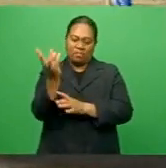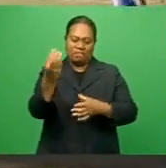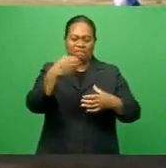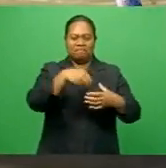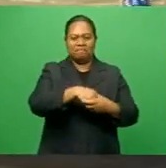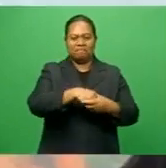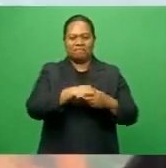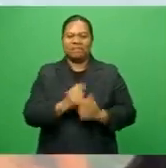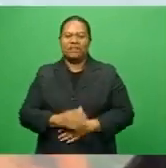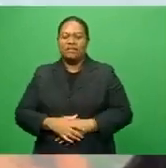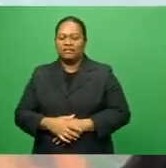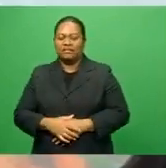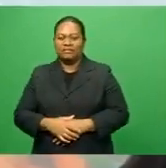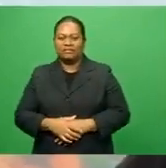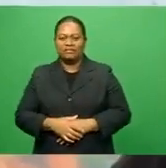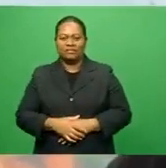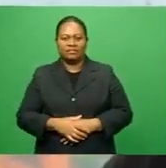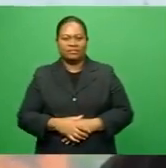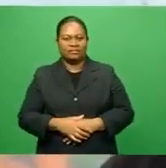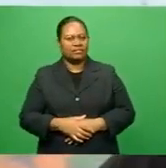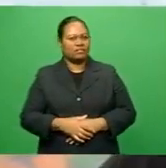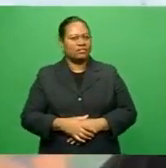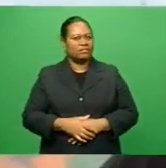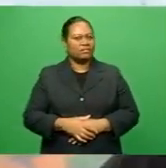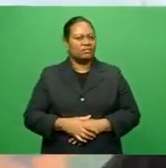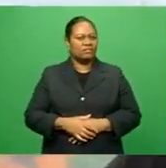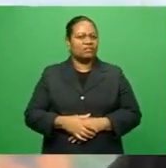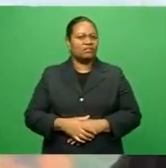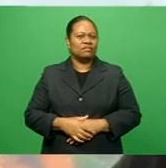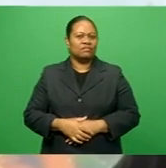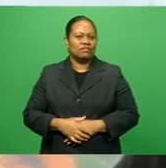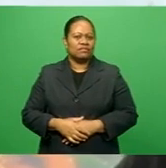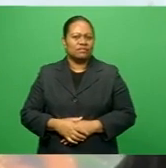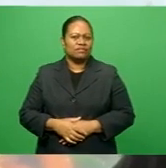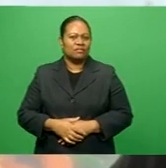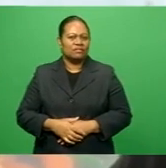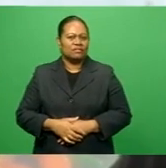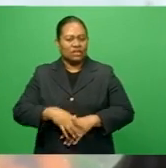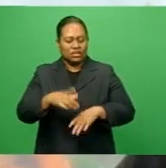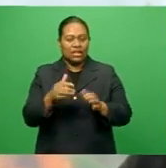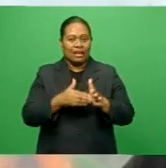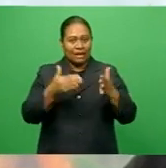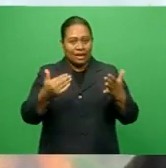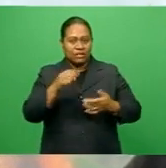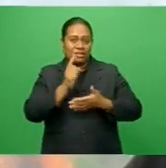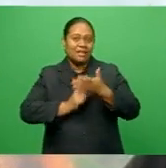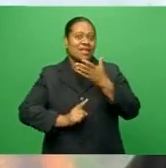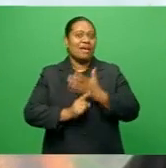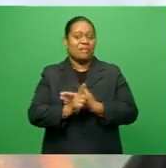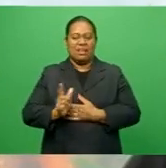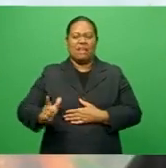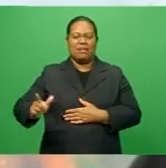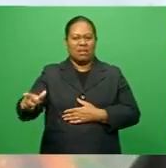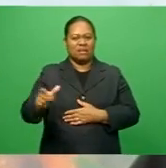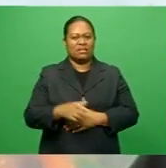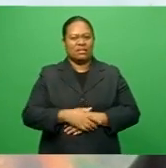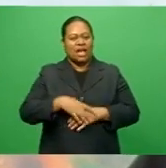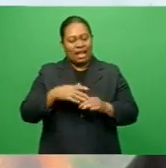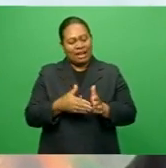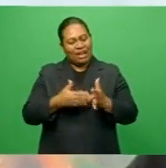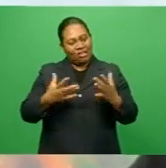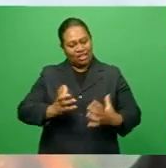Wasasala injured. Now they've been playing some wonderful soccer in these conditions they have in Lombasa. They've adapted